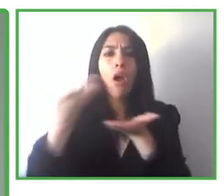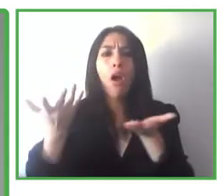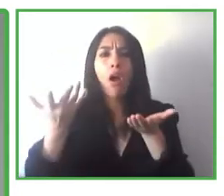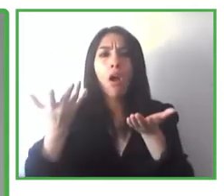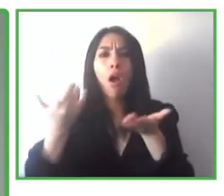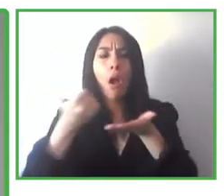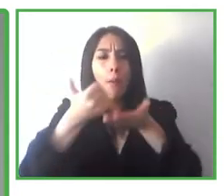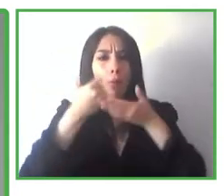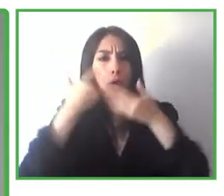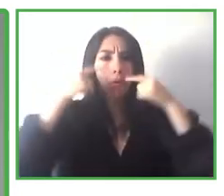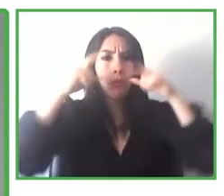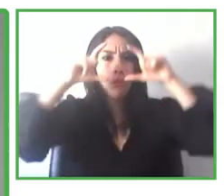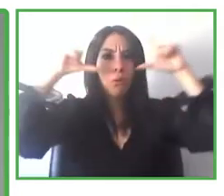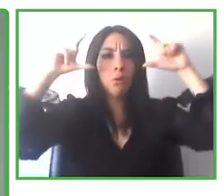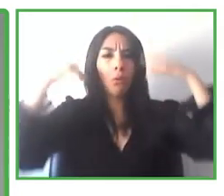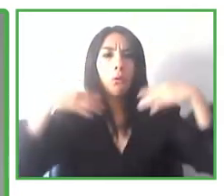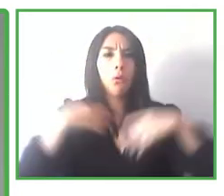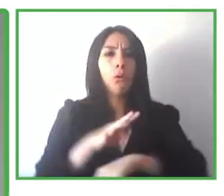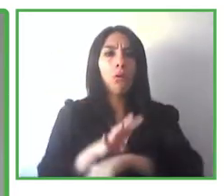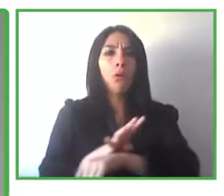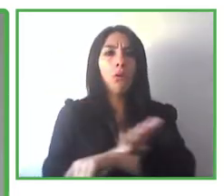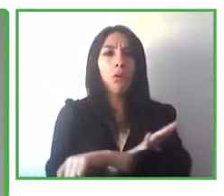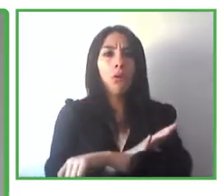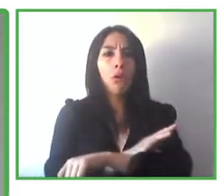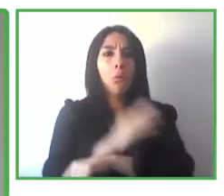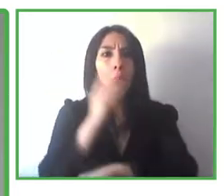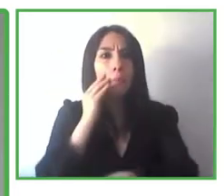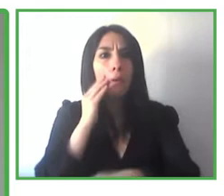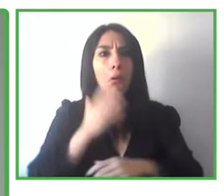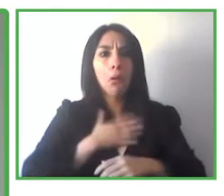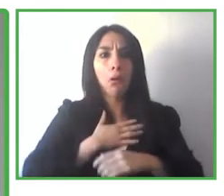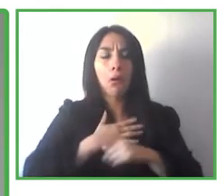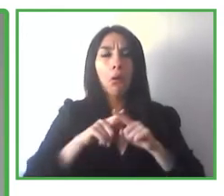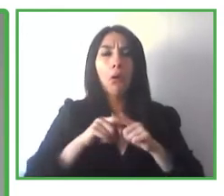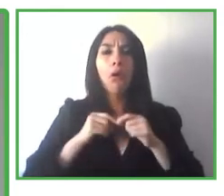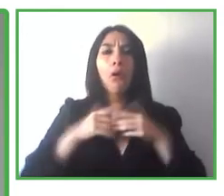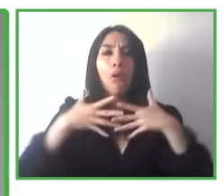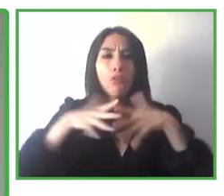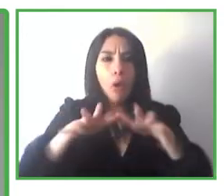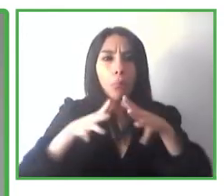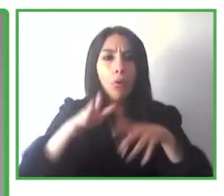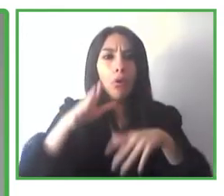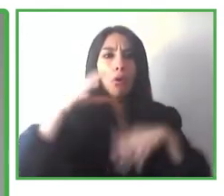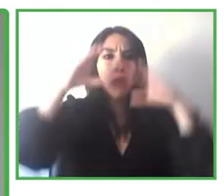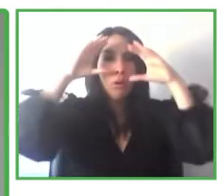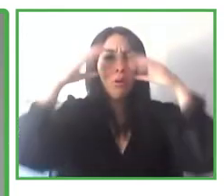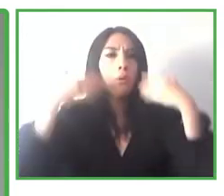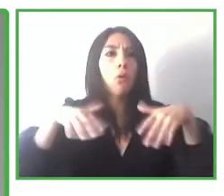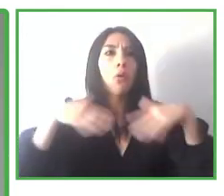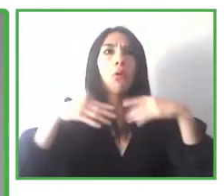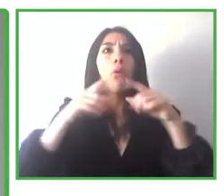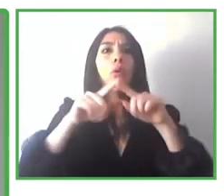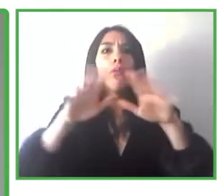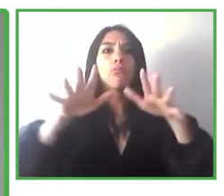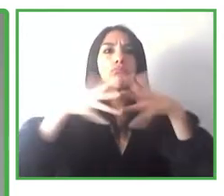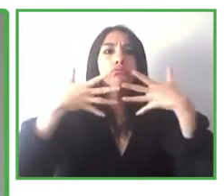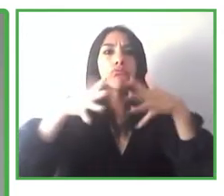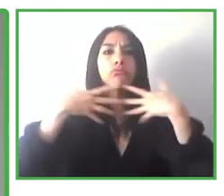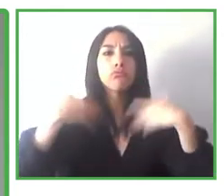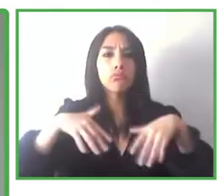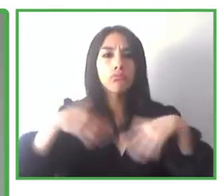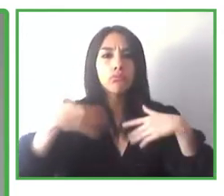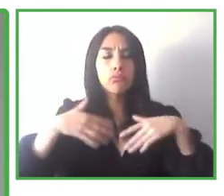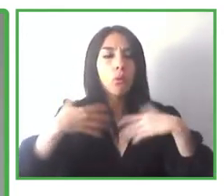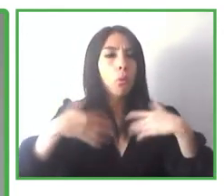experience overall is highly immersive. And the amount of information and the feelings and sensations that we get are actually amazing.